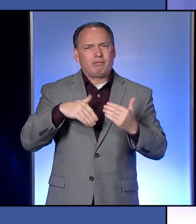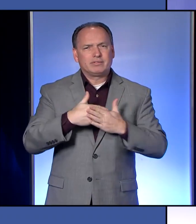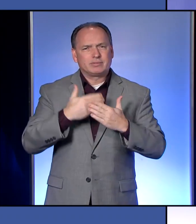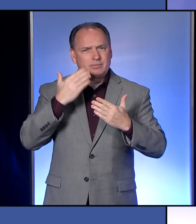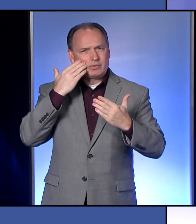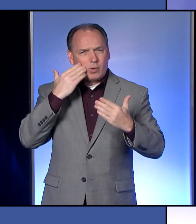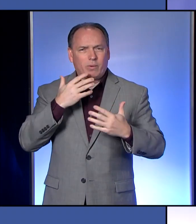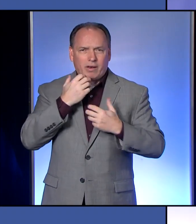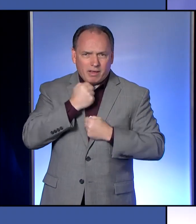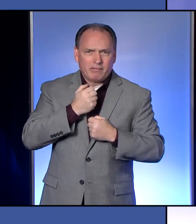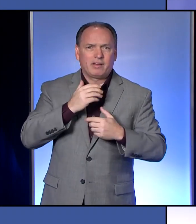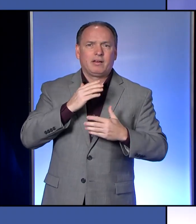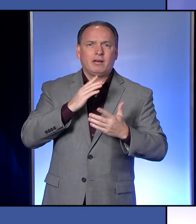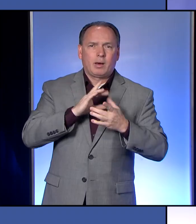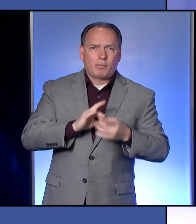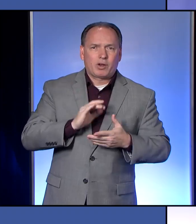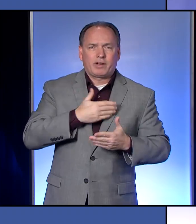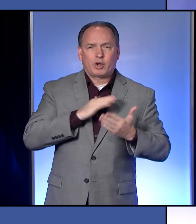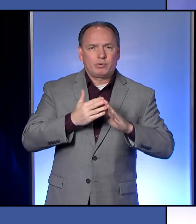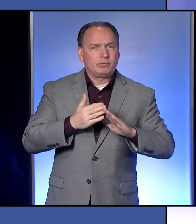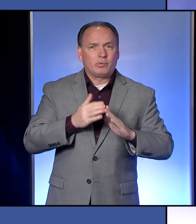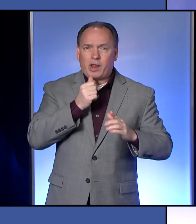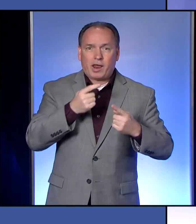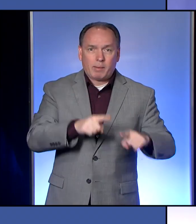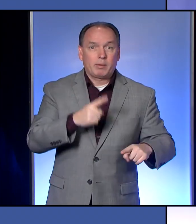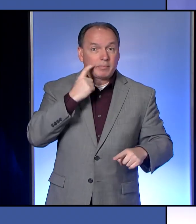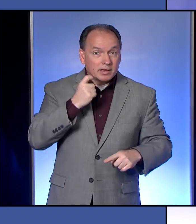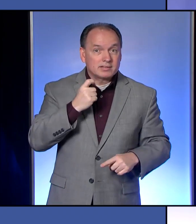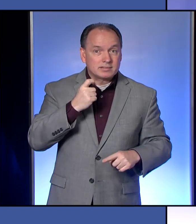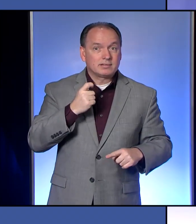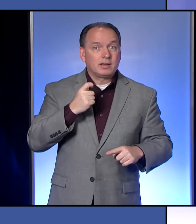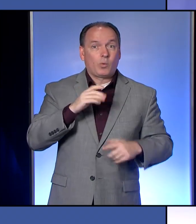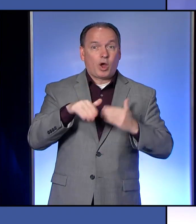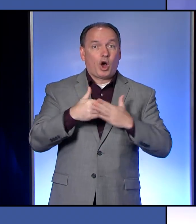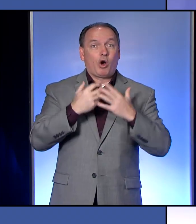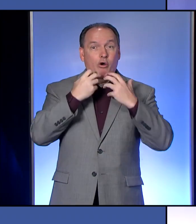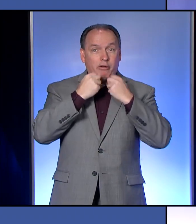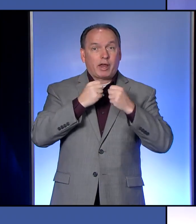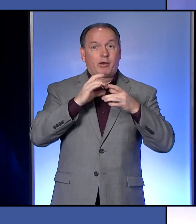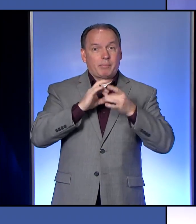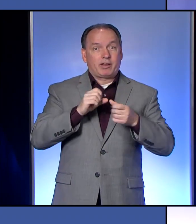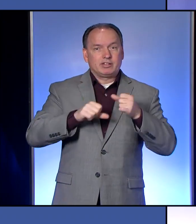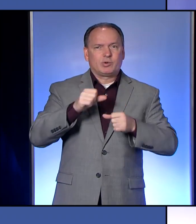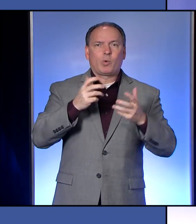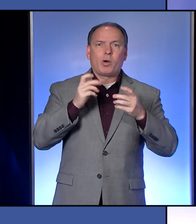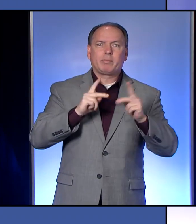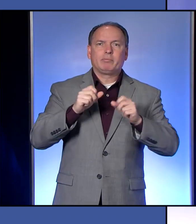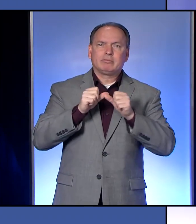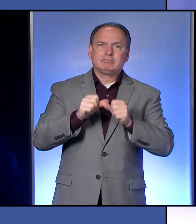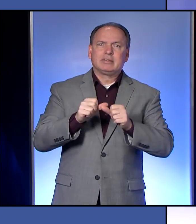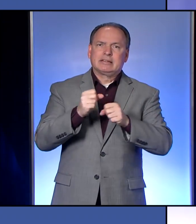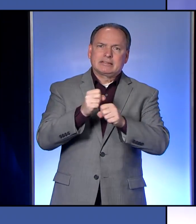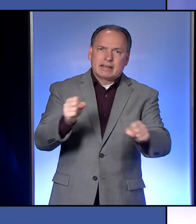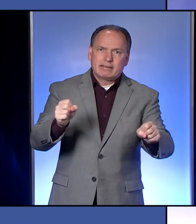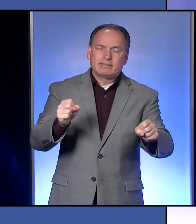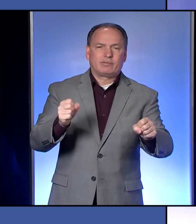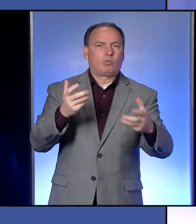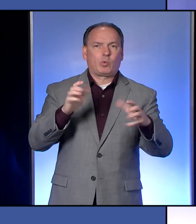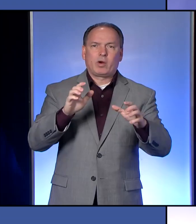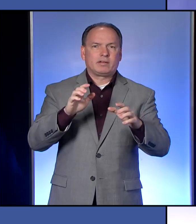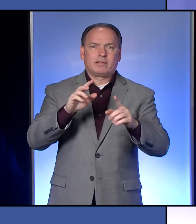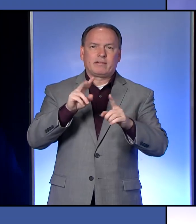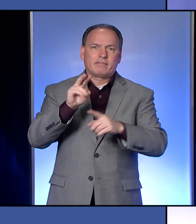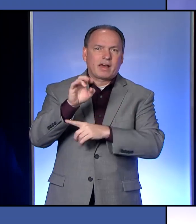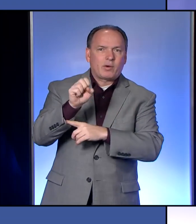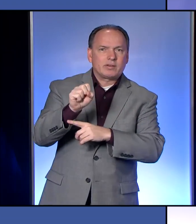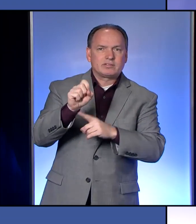of our community are not going to happen. But that's because we all care about each other. And we want people to be safe. And we don't want that virus to find